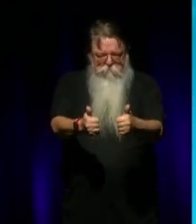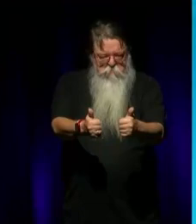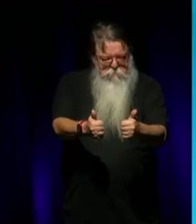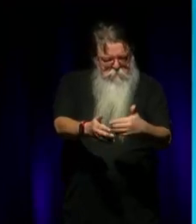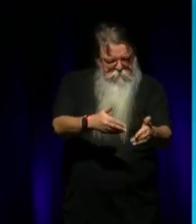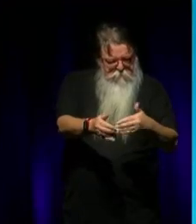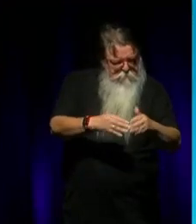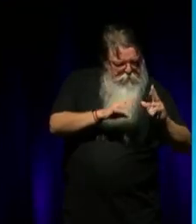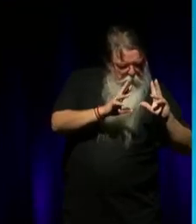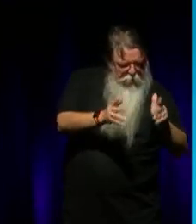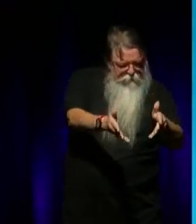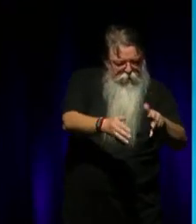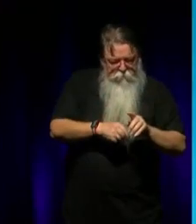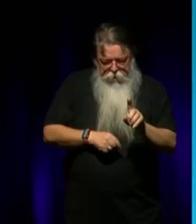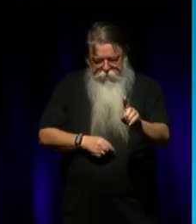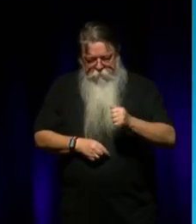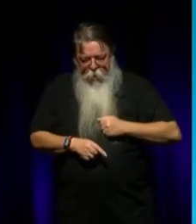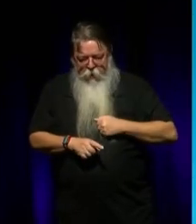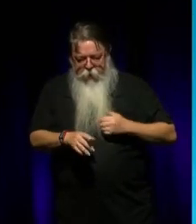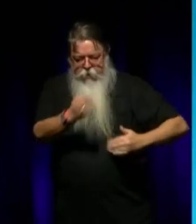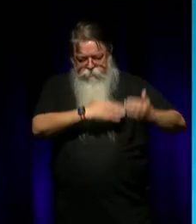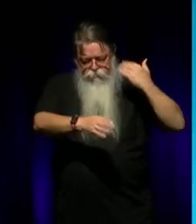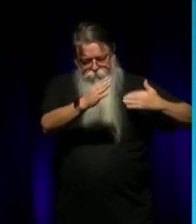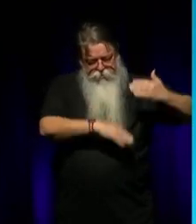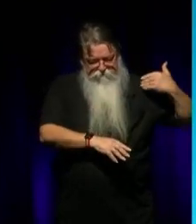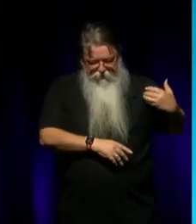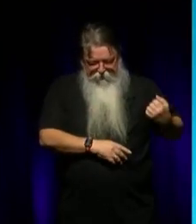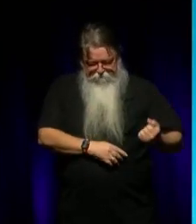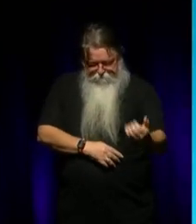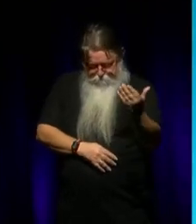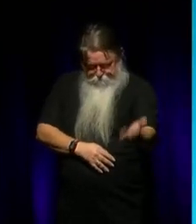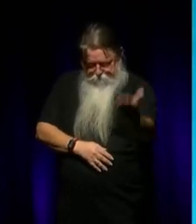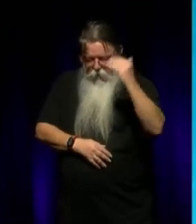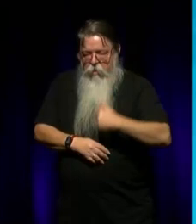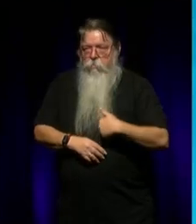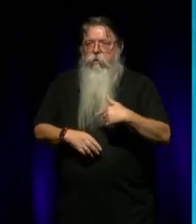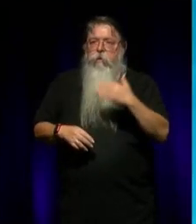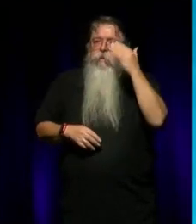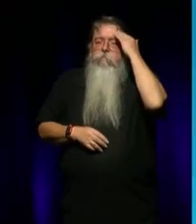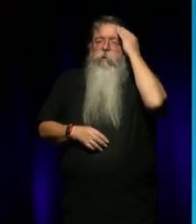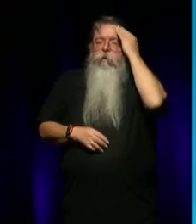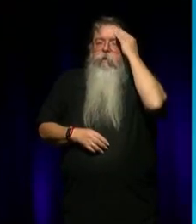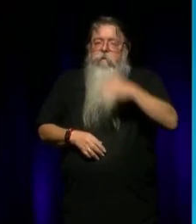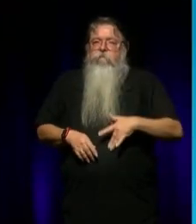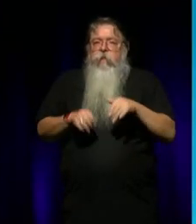to really just, um, feel a bit clearer in the head about, um,